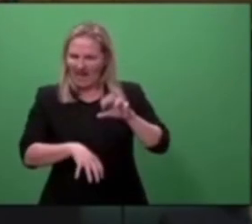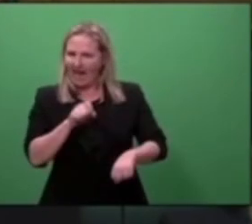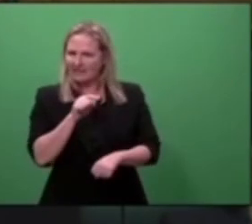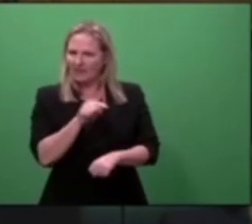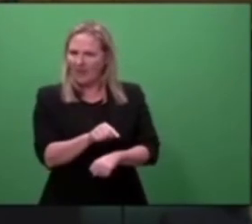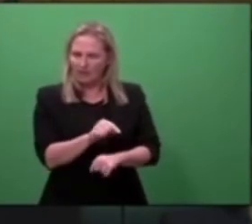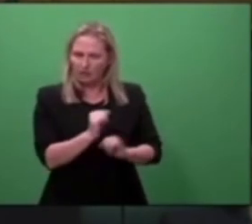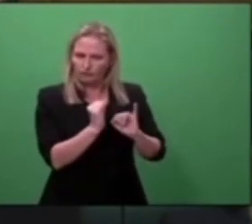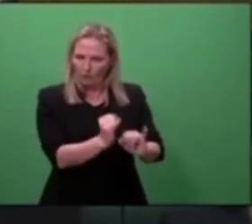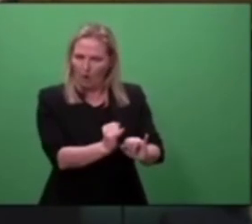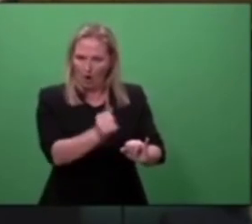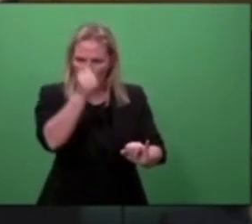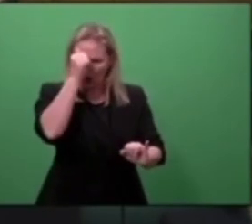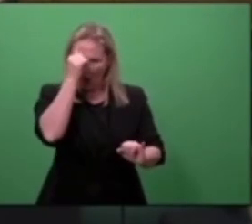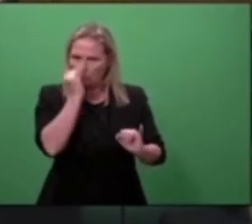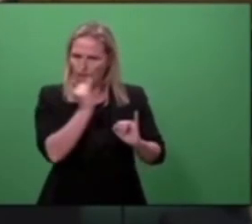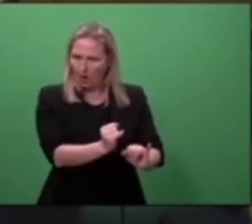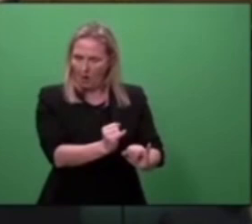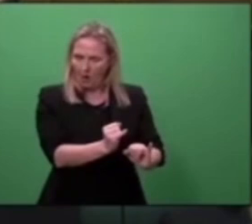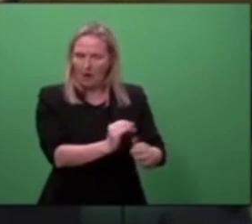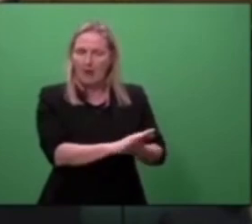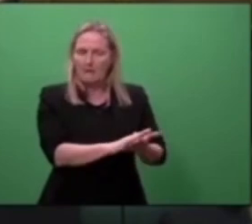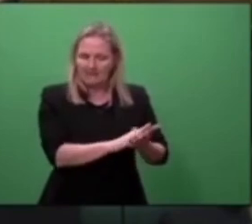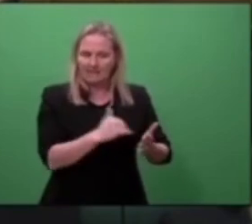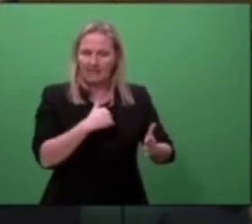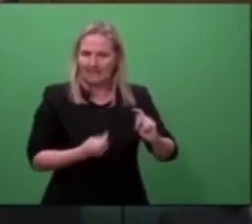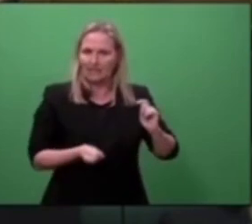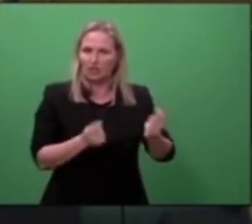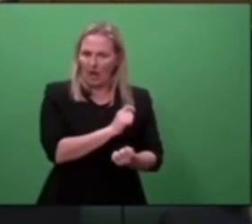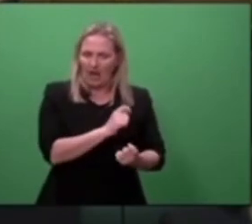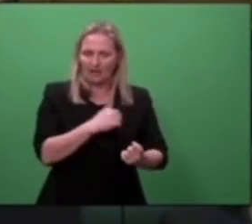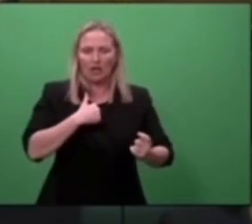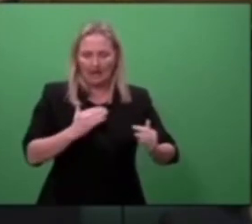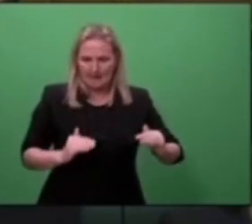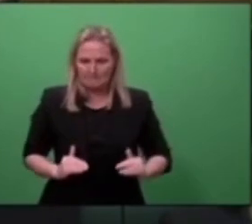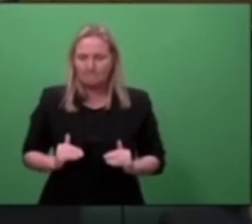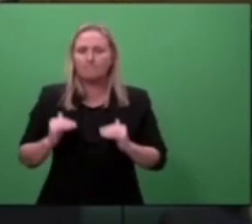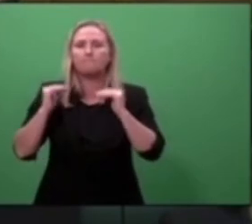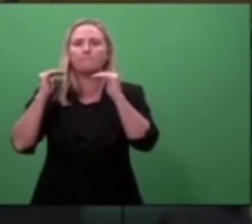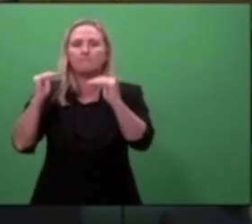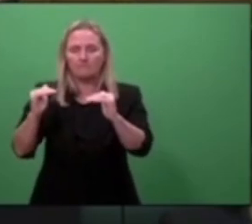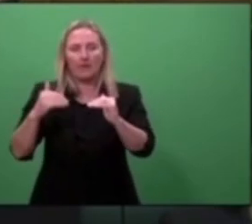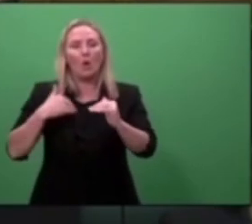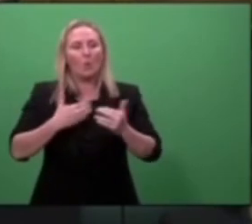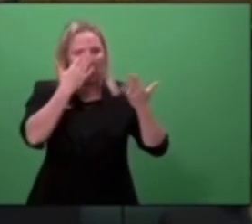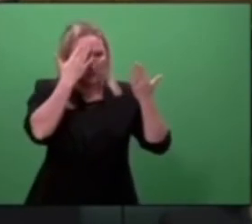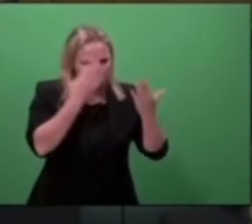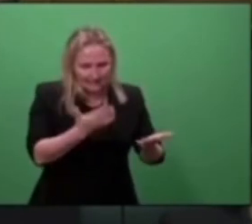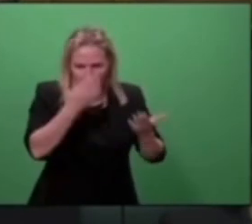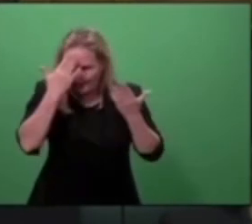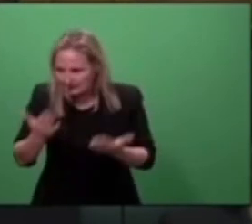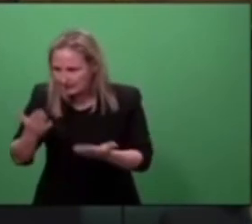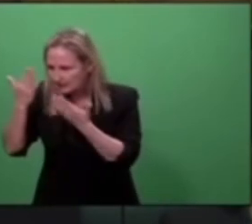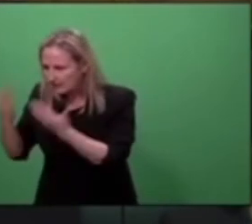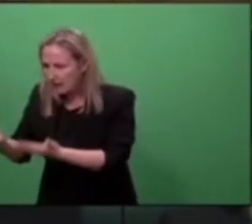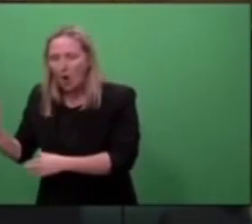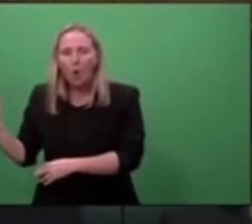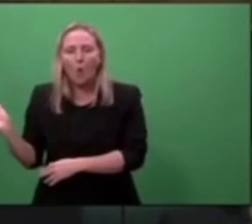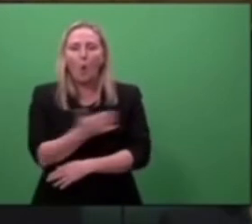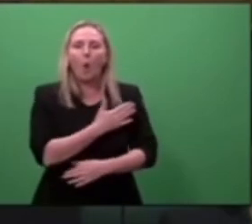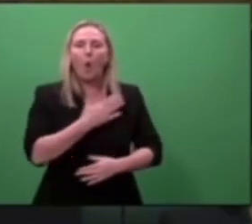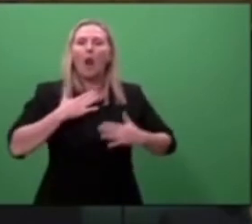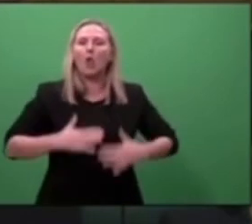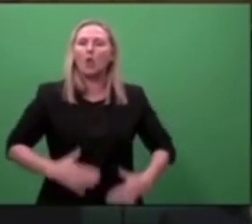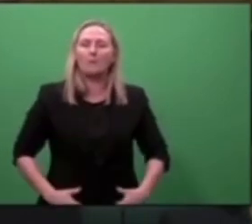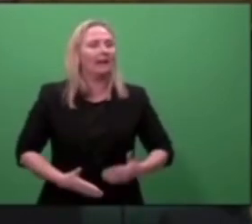a state that upholds the inherent human dignity of each and every human being, no matter the hue